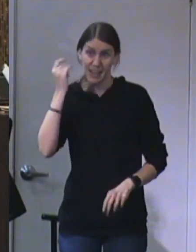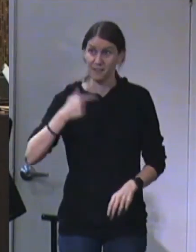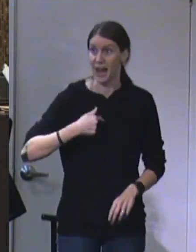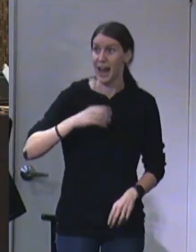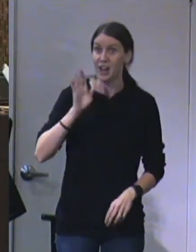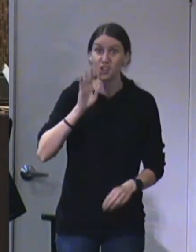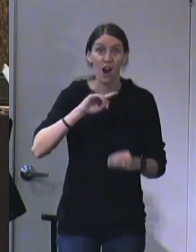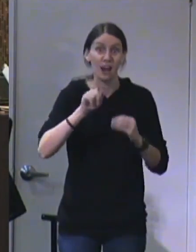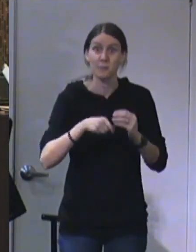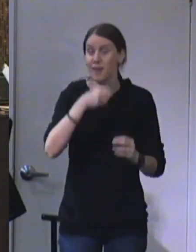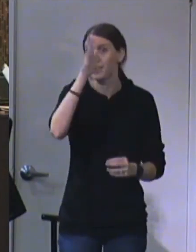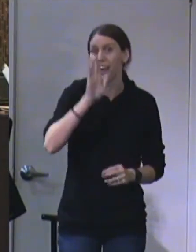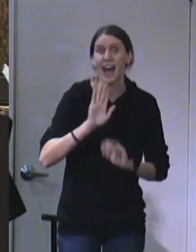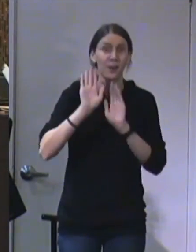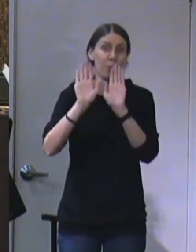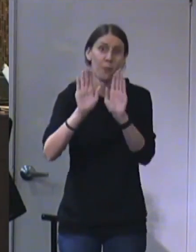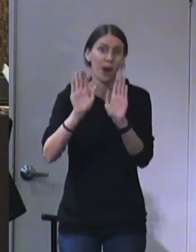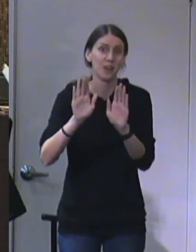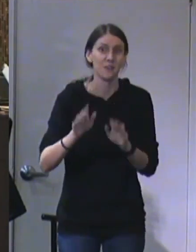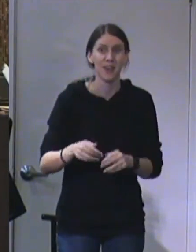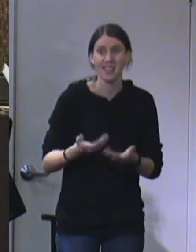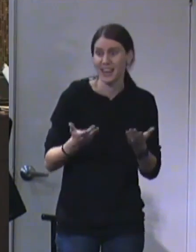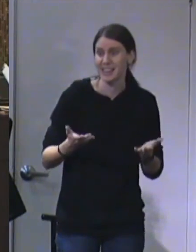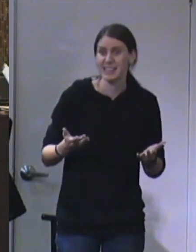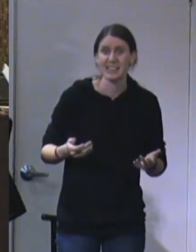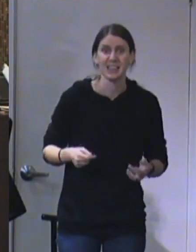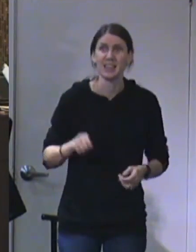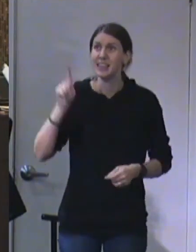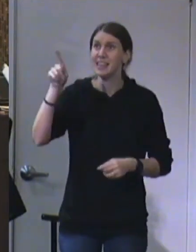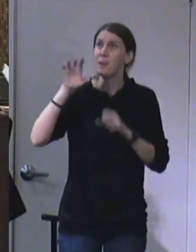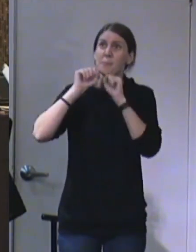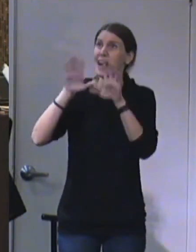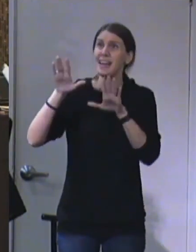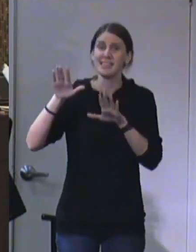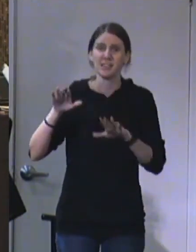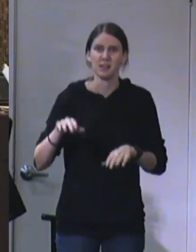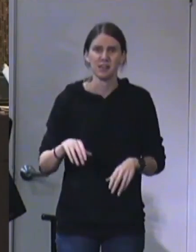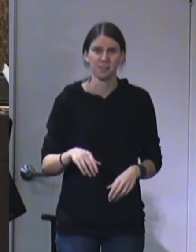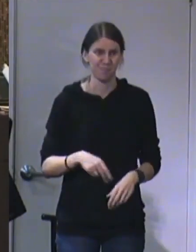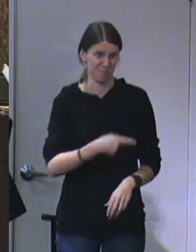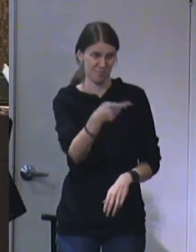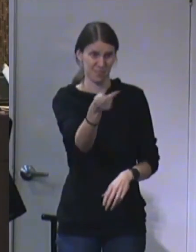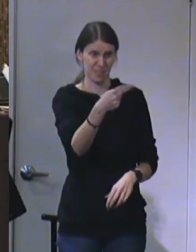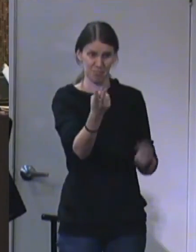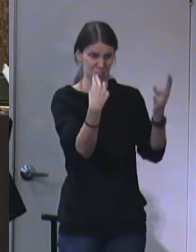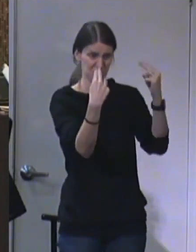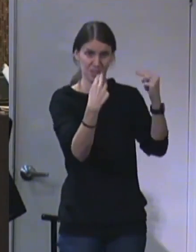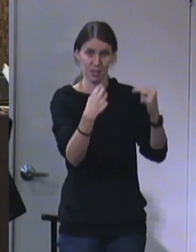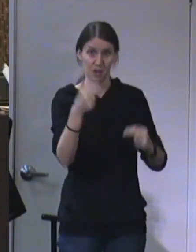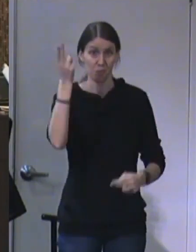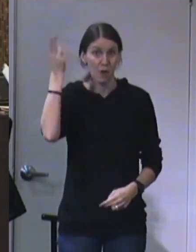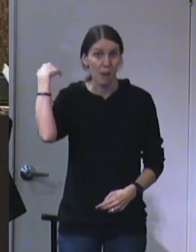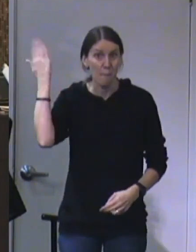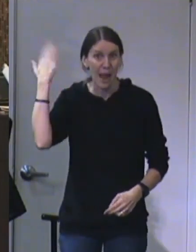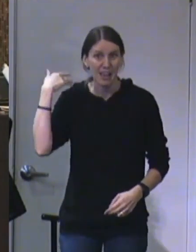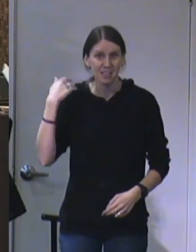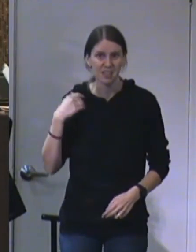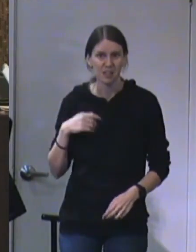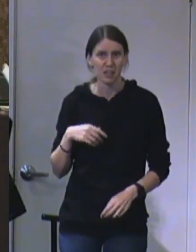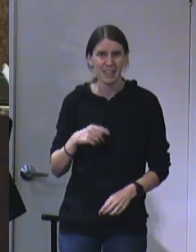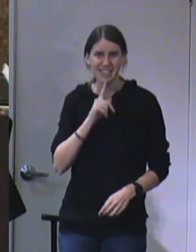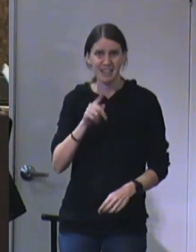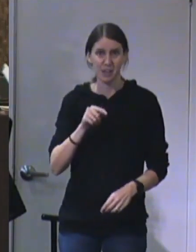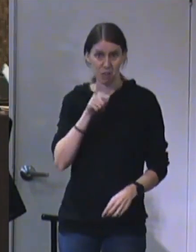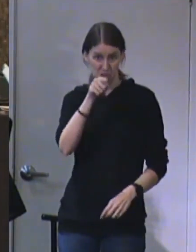about how God is so great and He can do all these wonderful things and bless you in your life, they're just going to look to my past, they're going to point